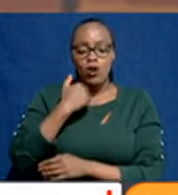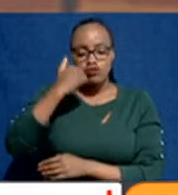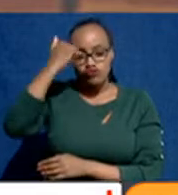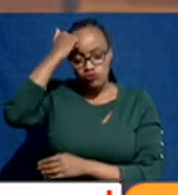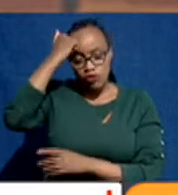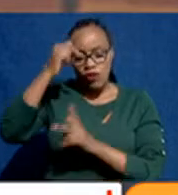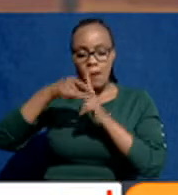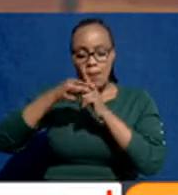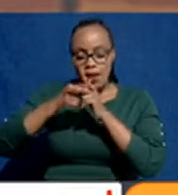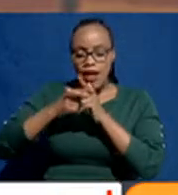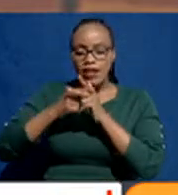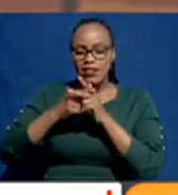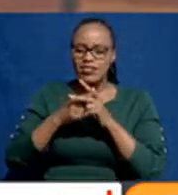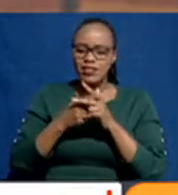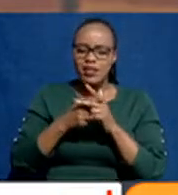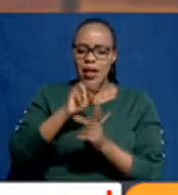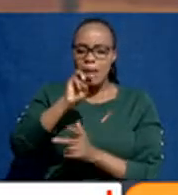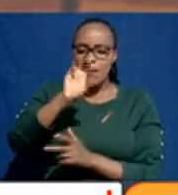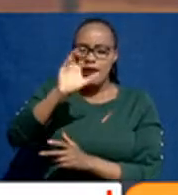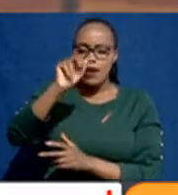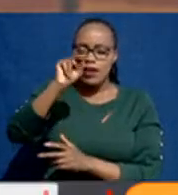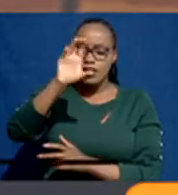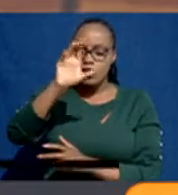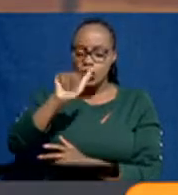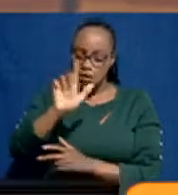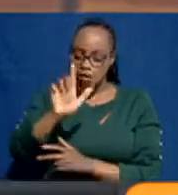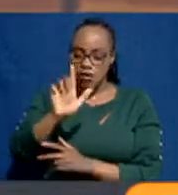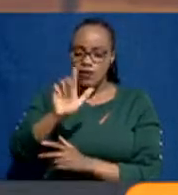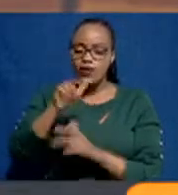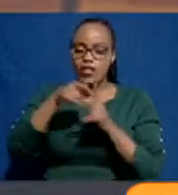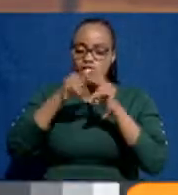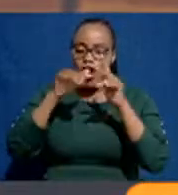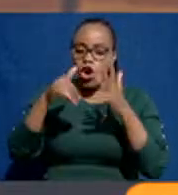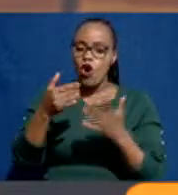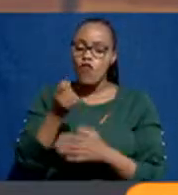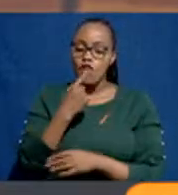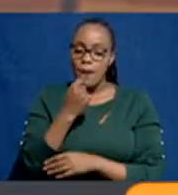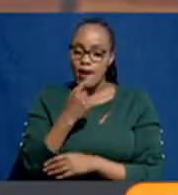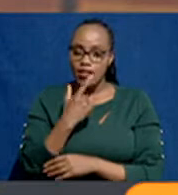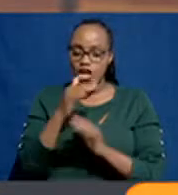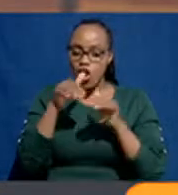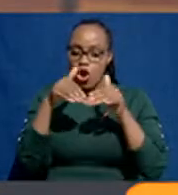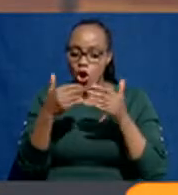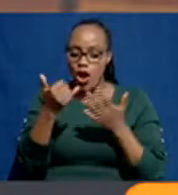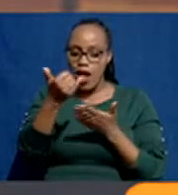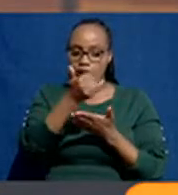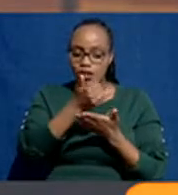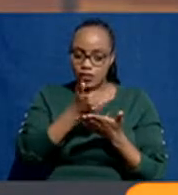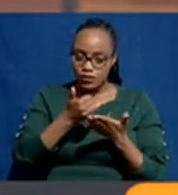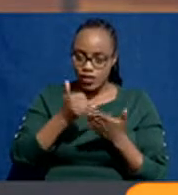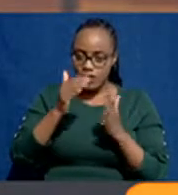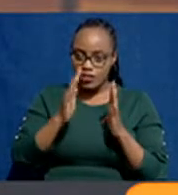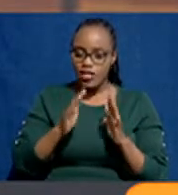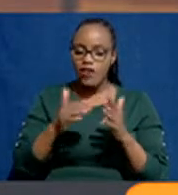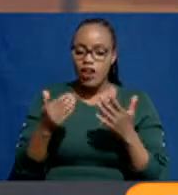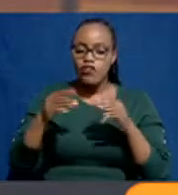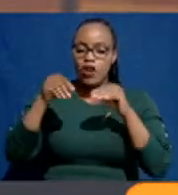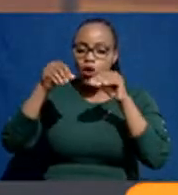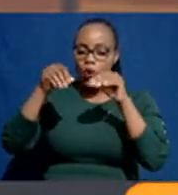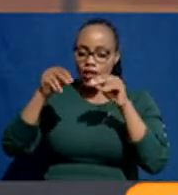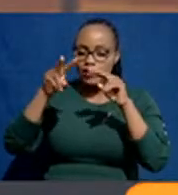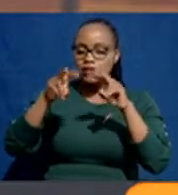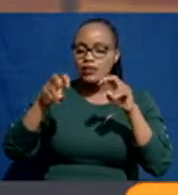engineering or pharmacy or architecture, quantity survey,